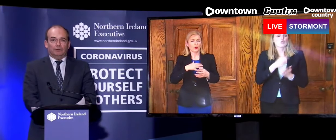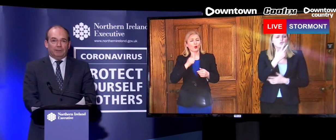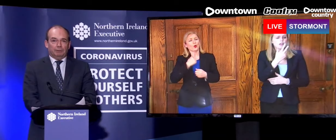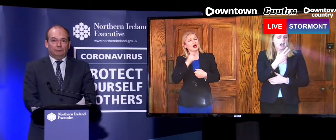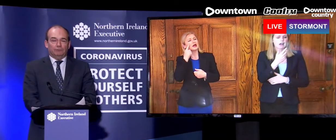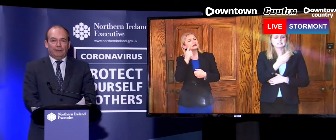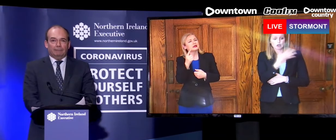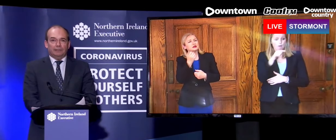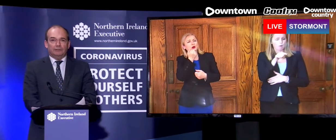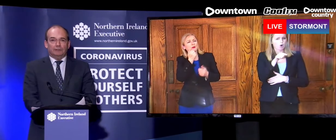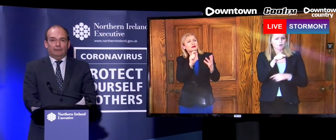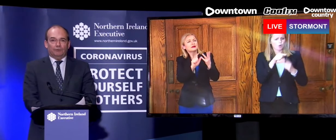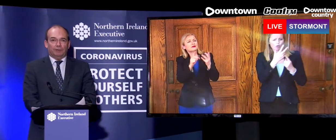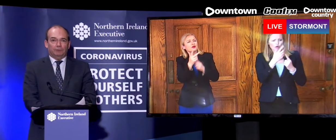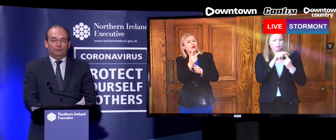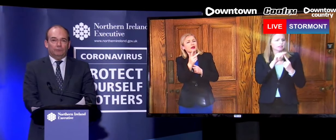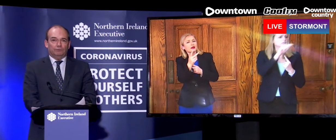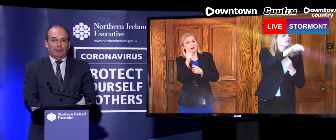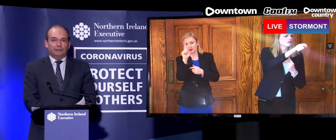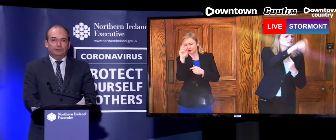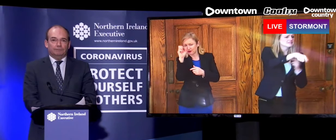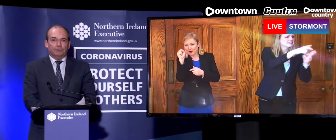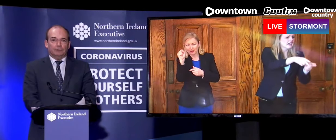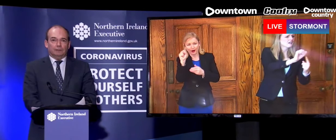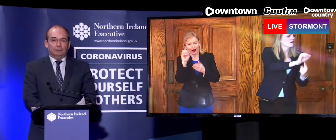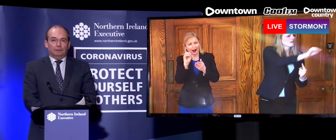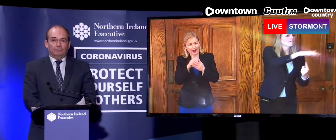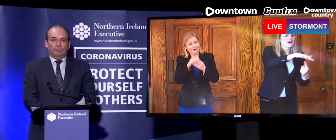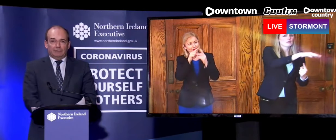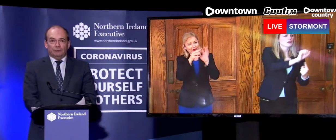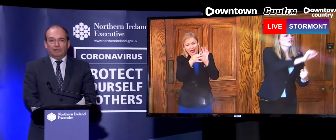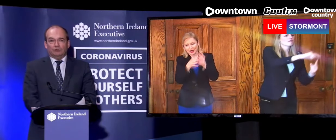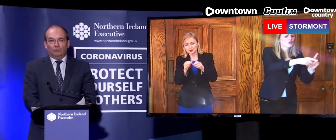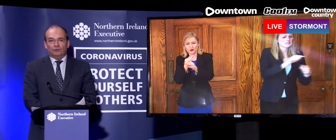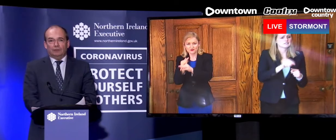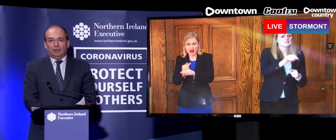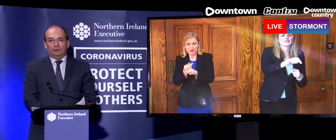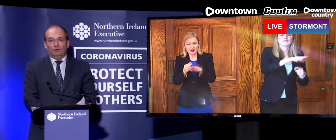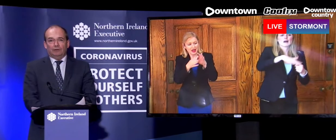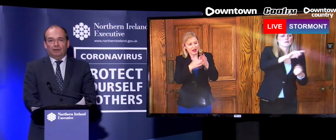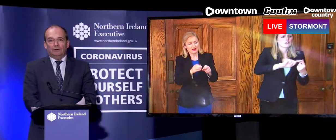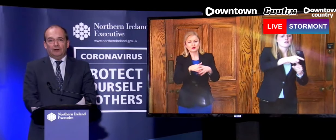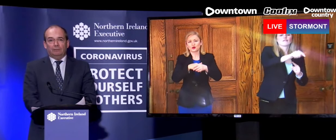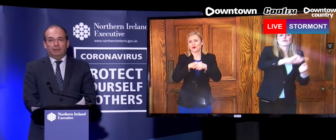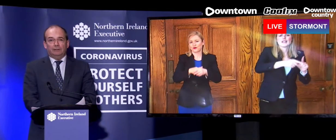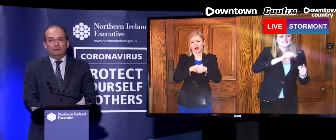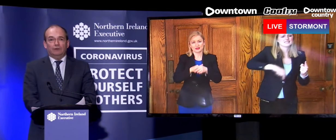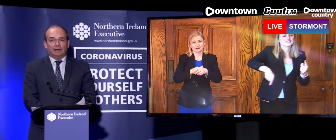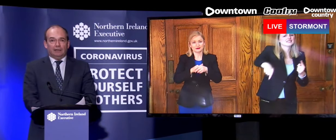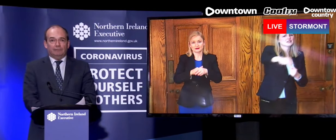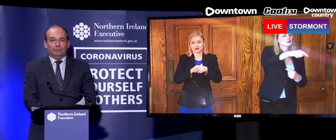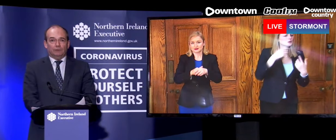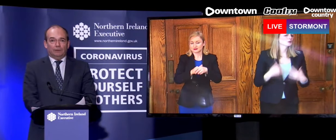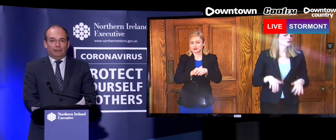There are people with families and there are people with friends. There are many of us right across Northern Ireland that are being